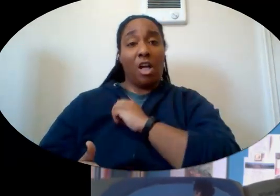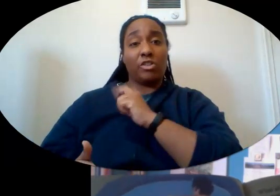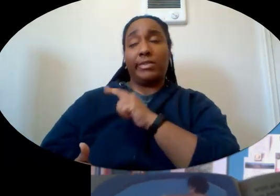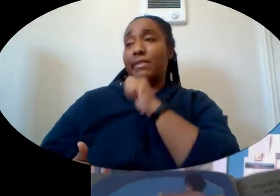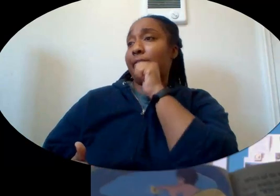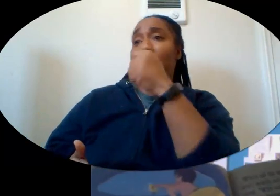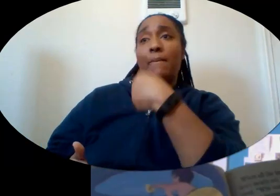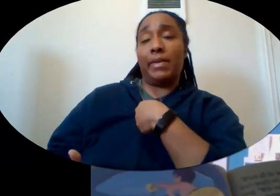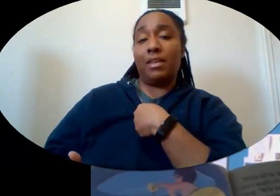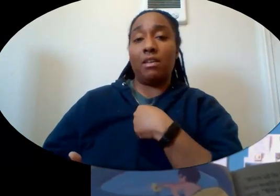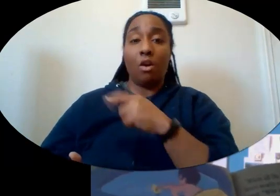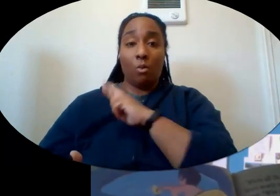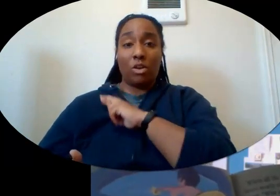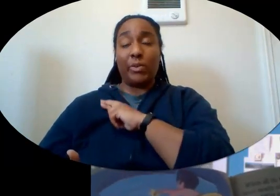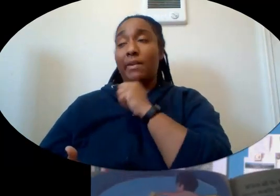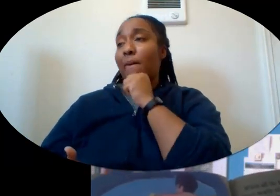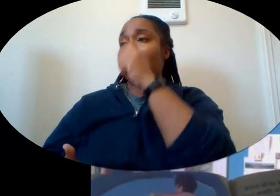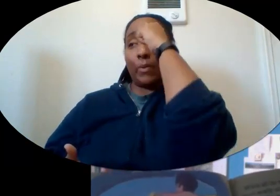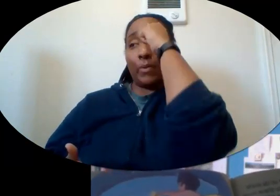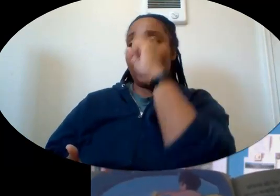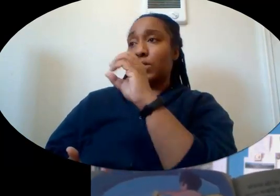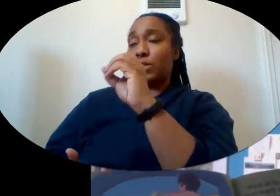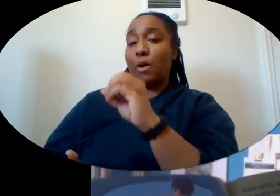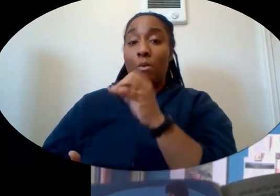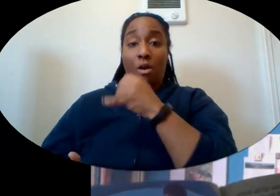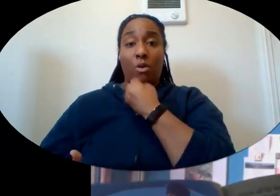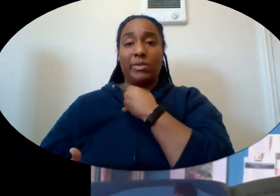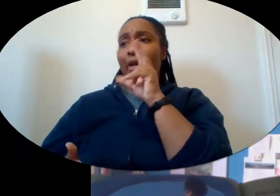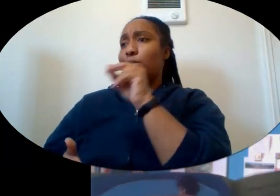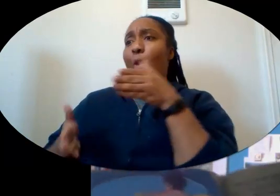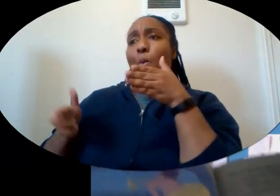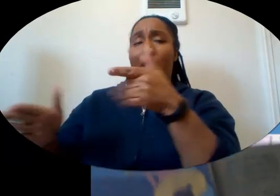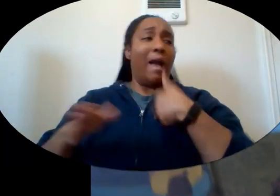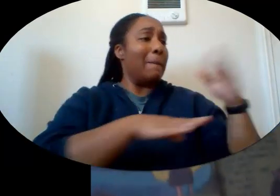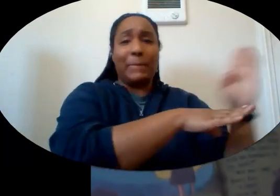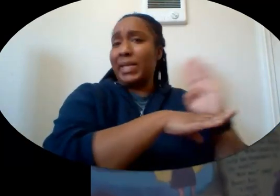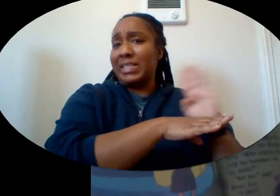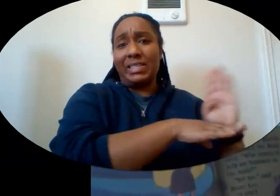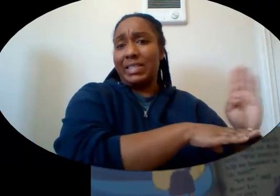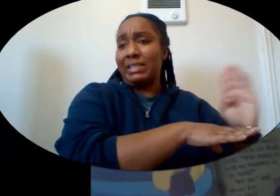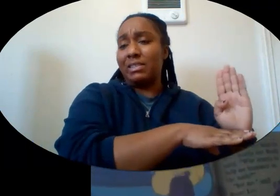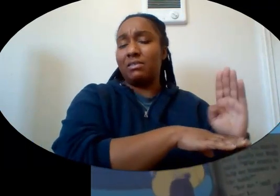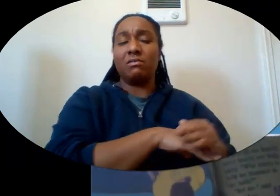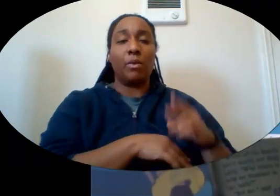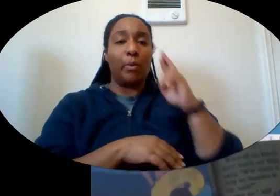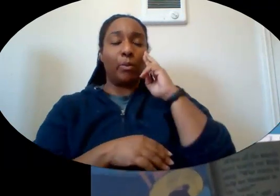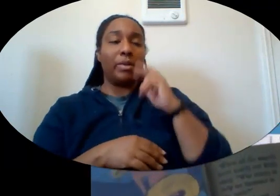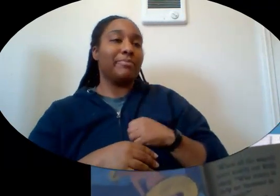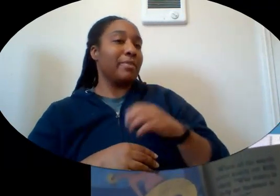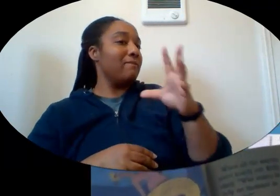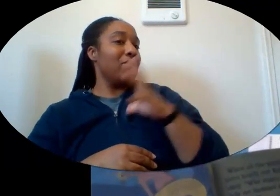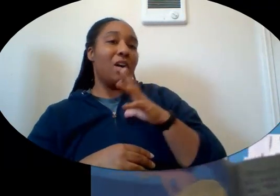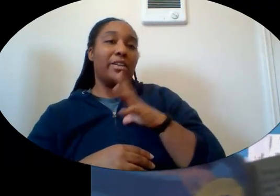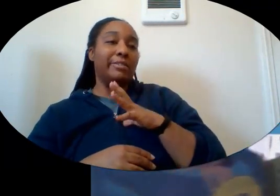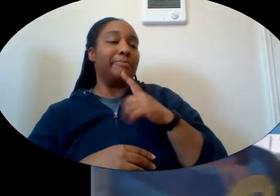I don't think so, said Rodrigo. No way, said Jose. say I'm too busy. Fine, said Ruby.